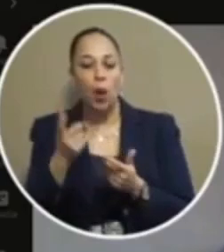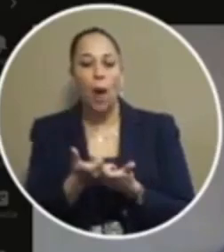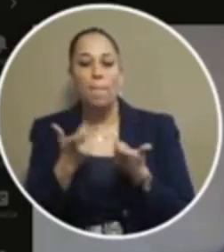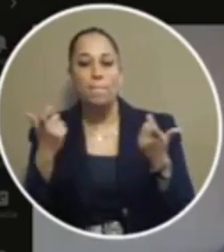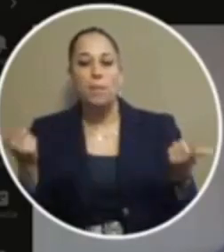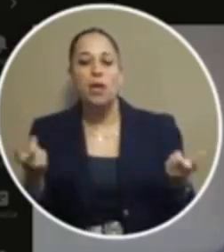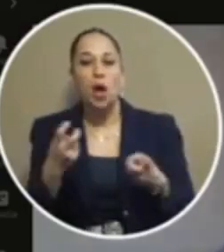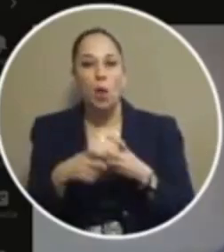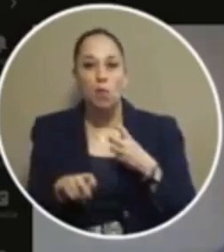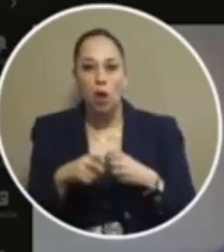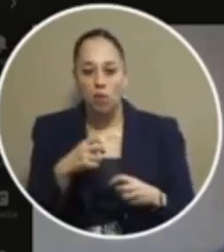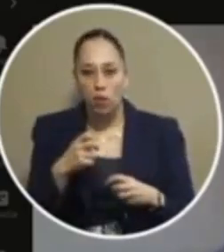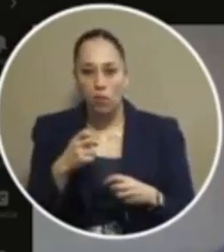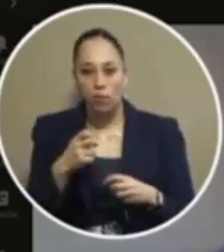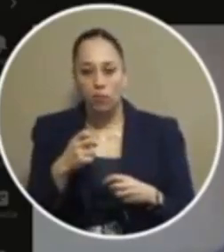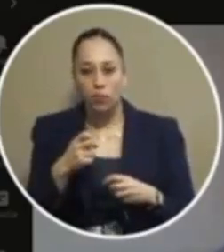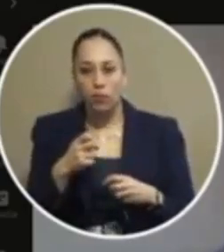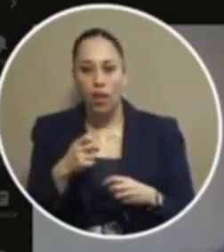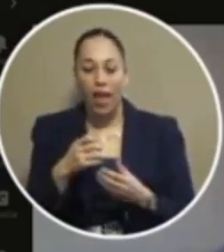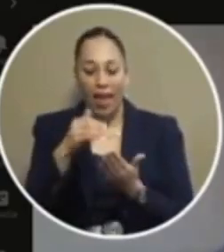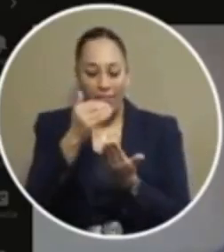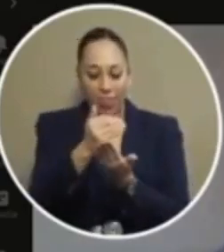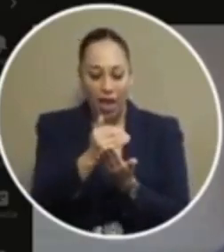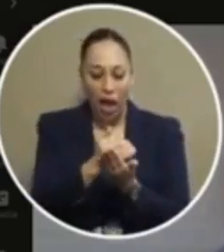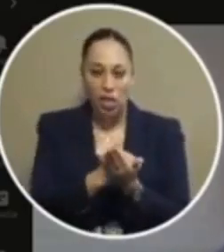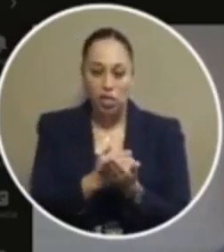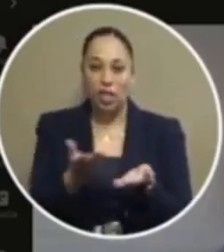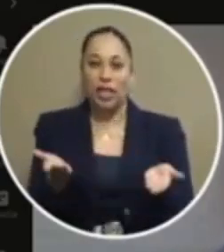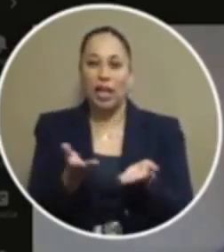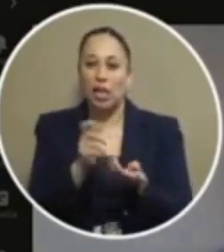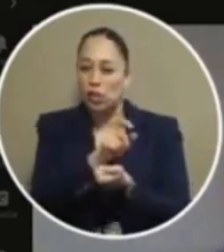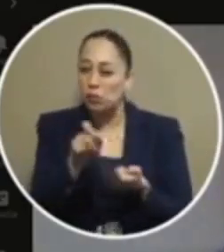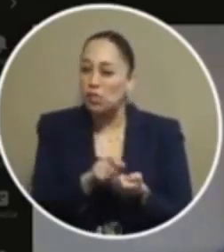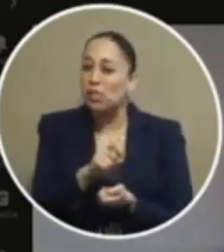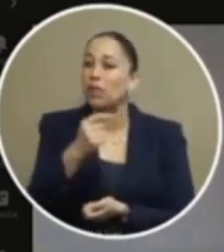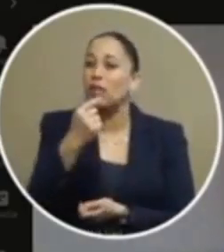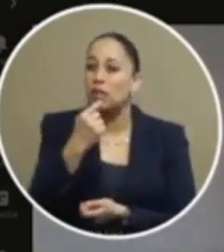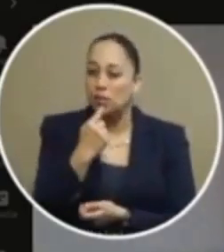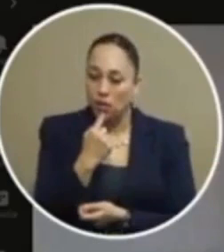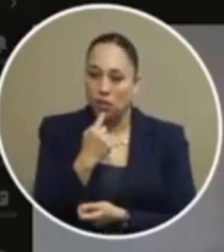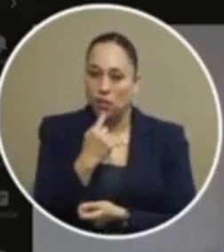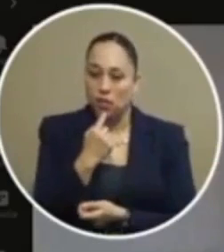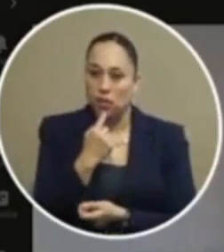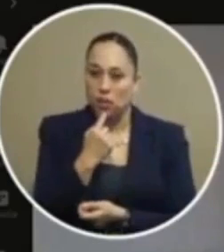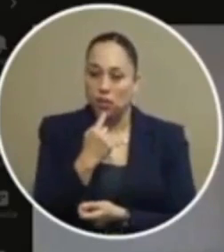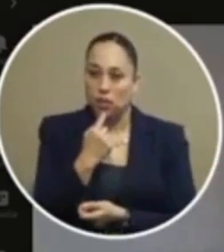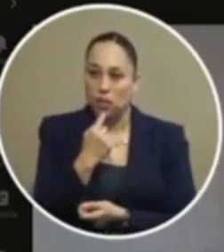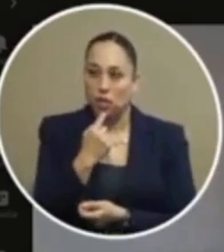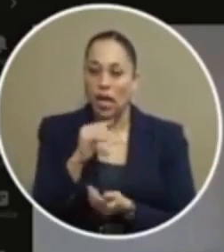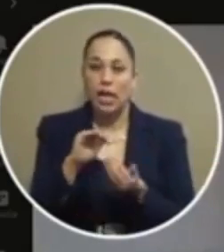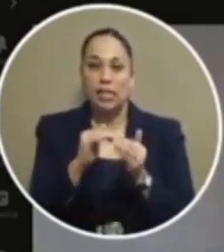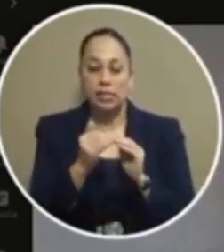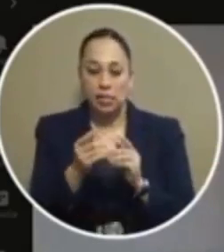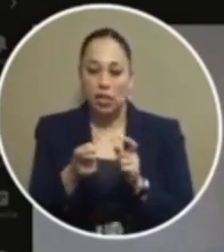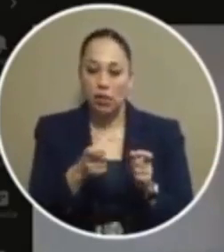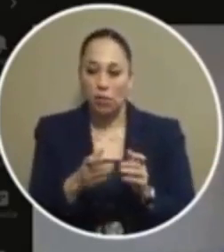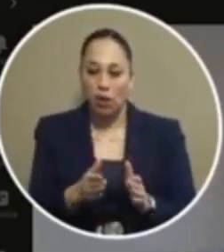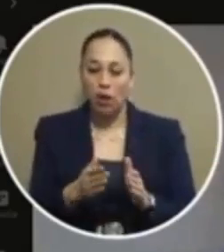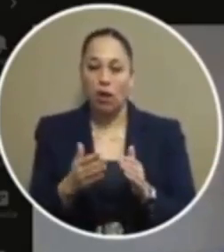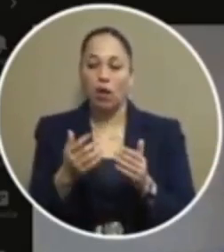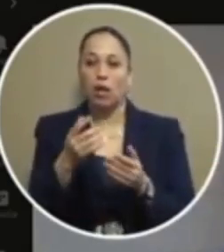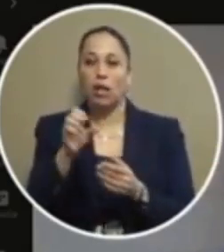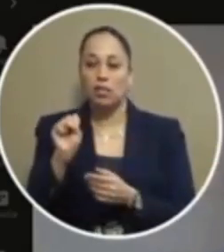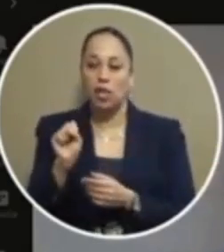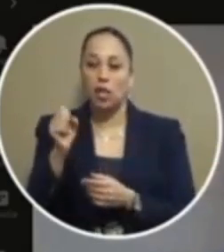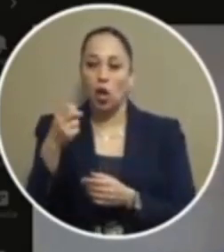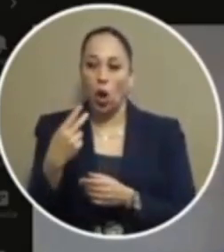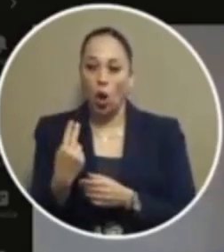because the account the the agenda item here specifically states city managers directed to meet with stakeholders